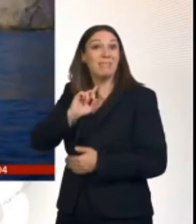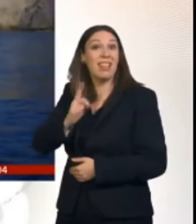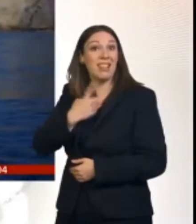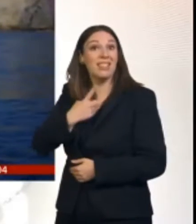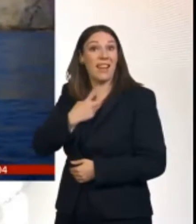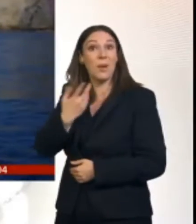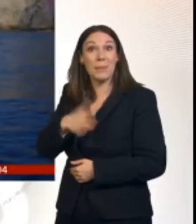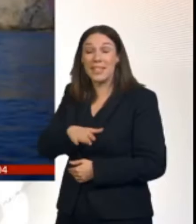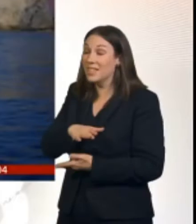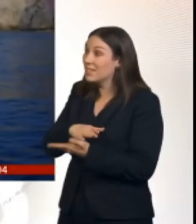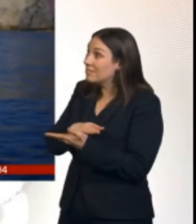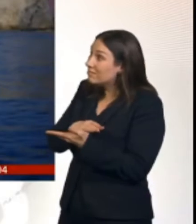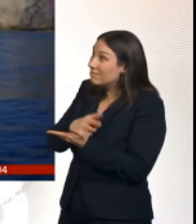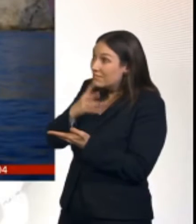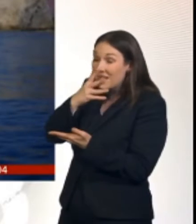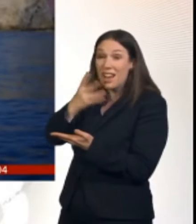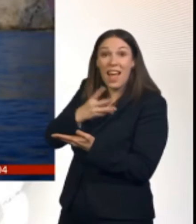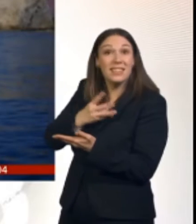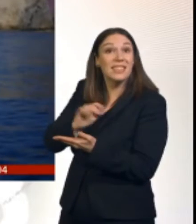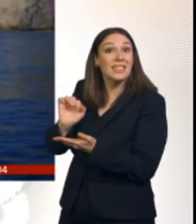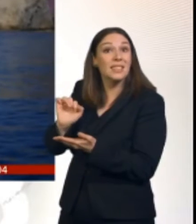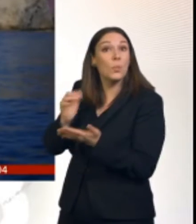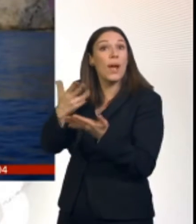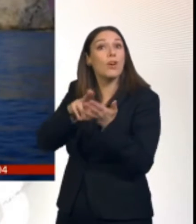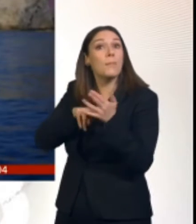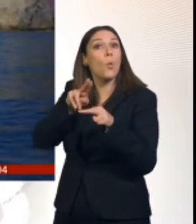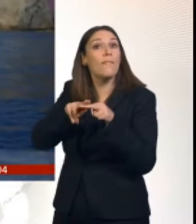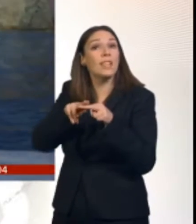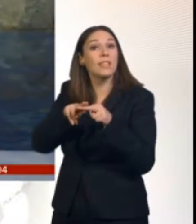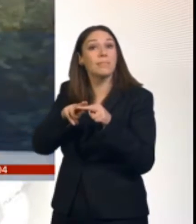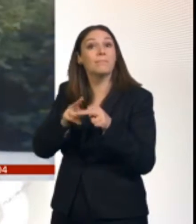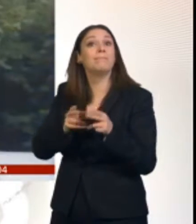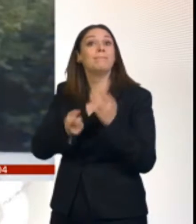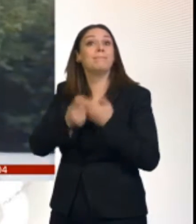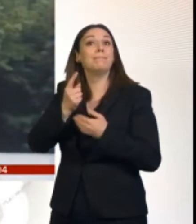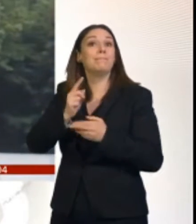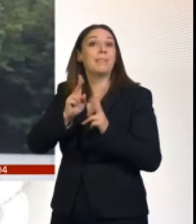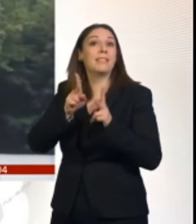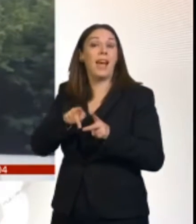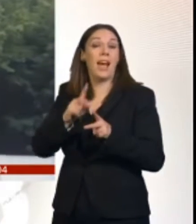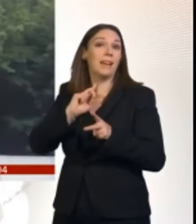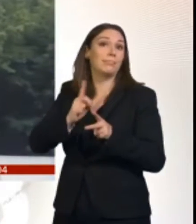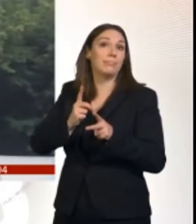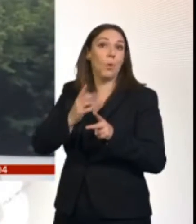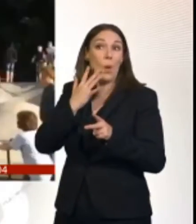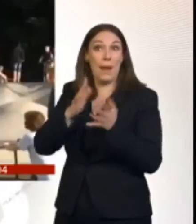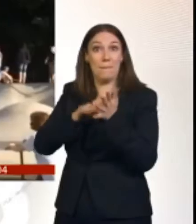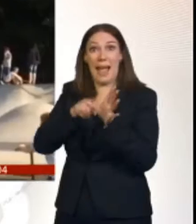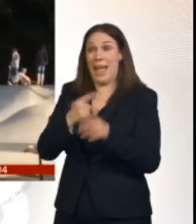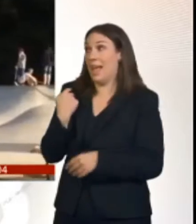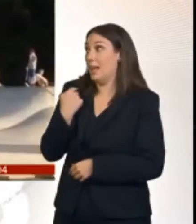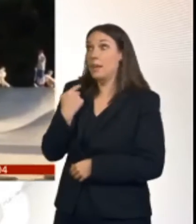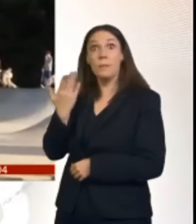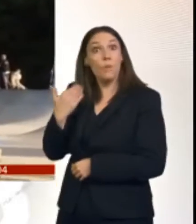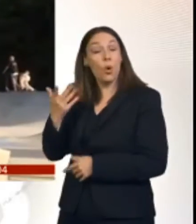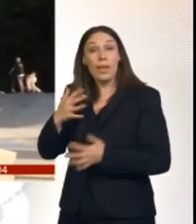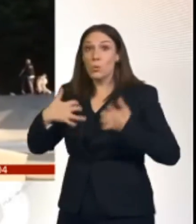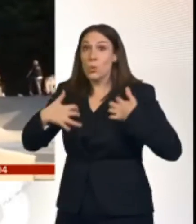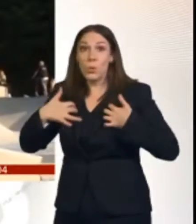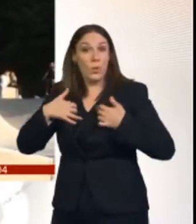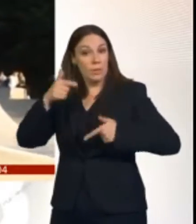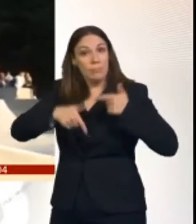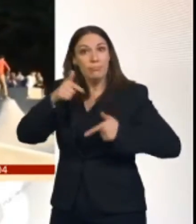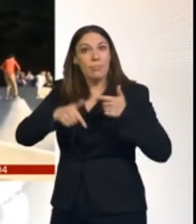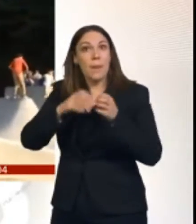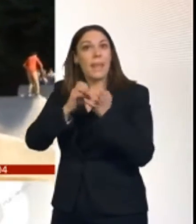19-year-old Niall Brown from Norfolk died in May. A popular BMXer, his family say they were denied crisis care